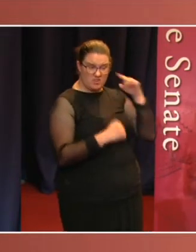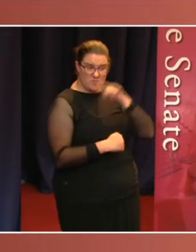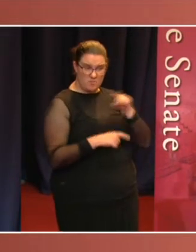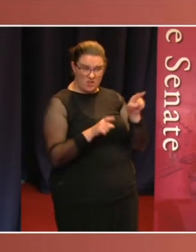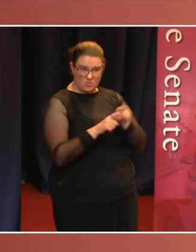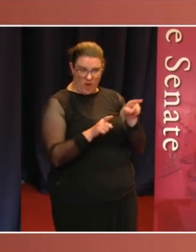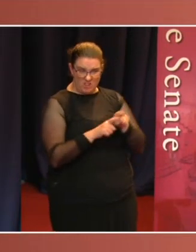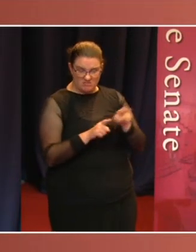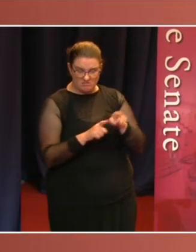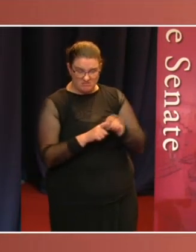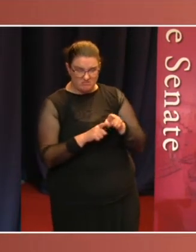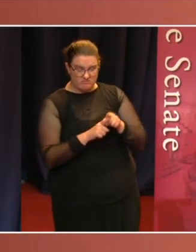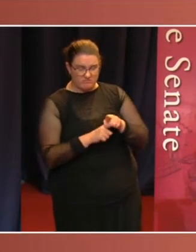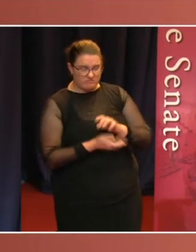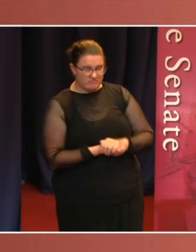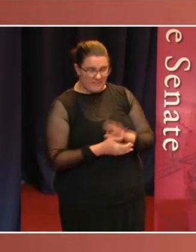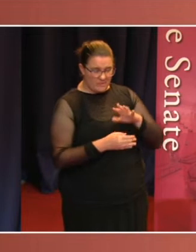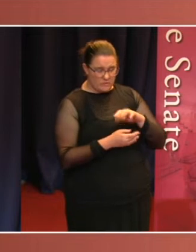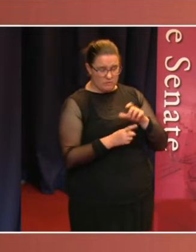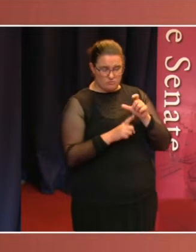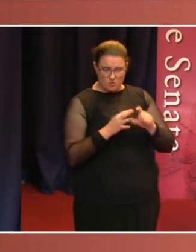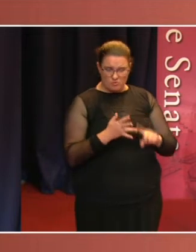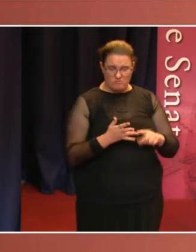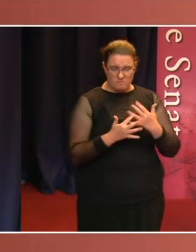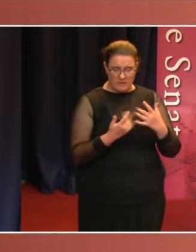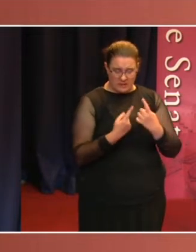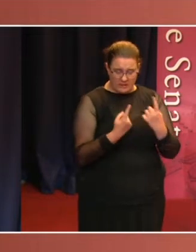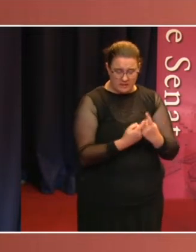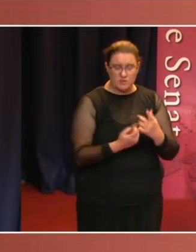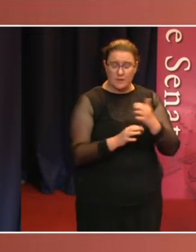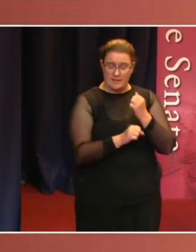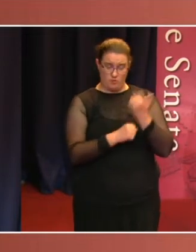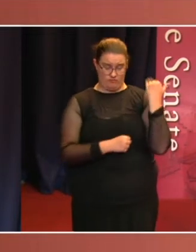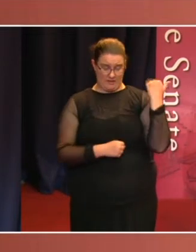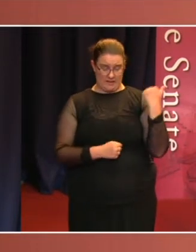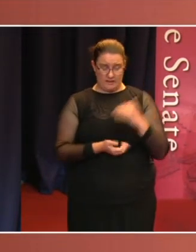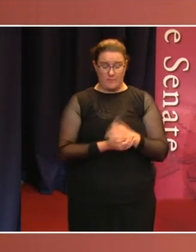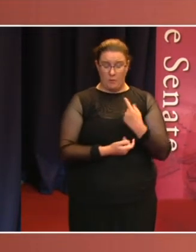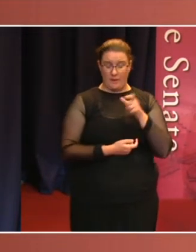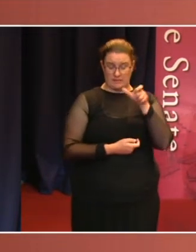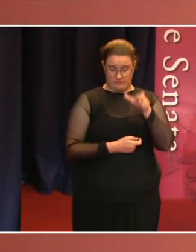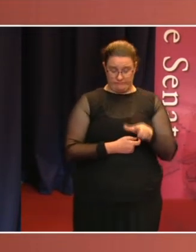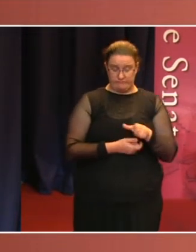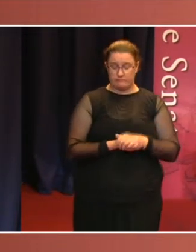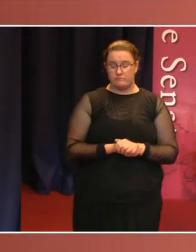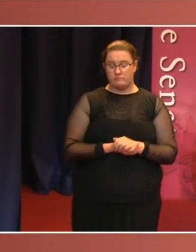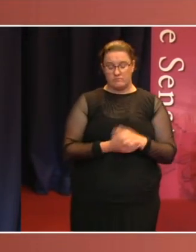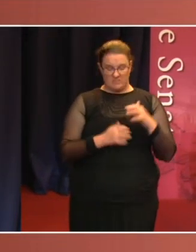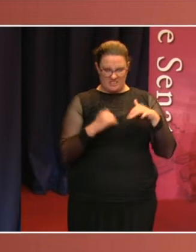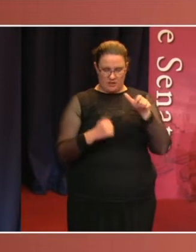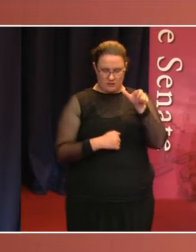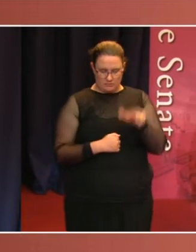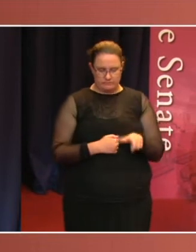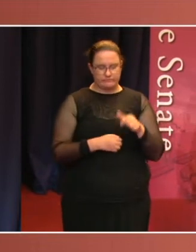Last year, Senator Rex Patrick named and criticised a senior public servant who had made an FOI decision in defiance of the